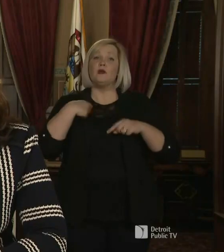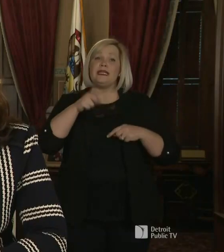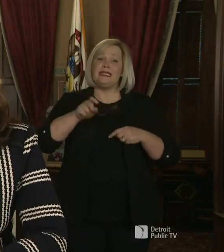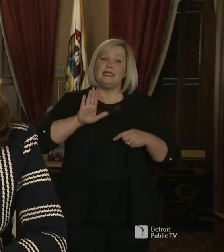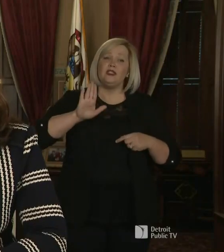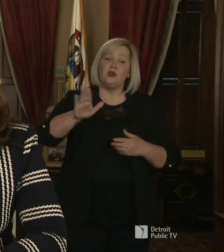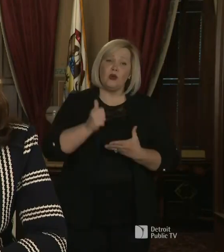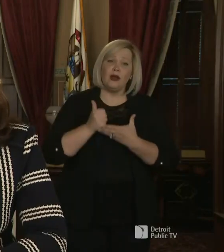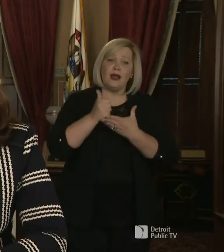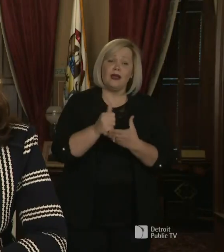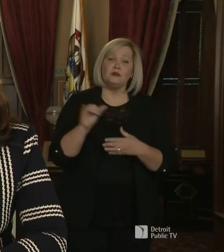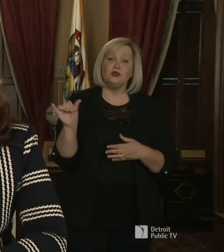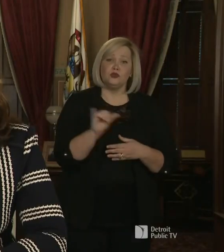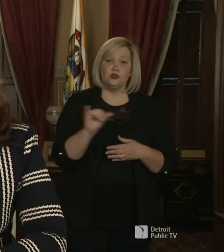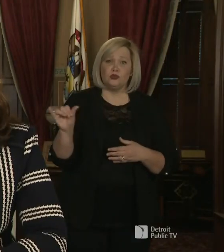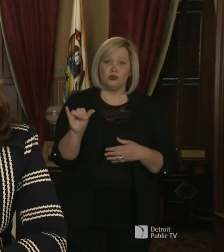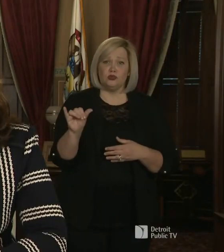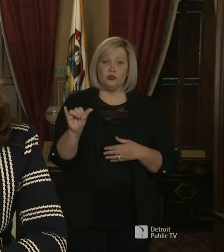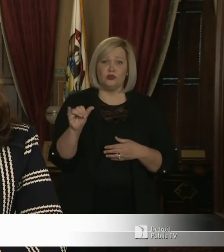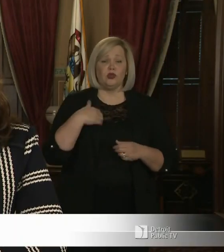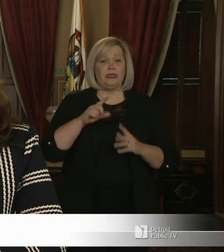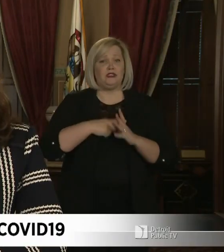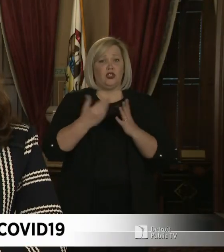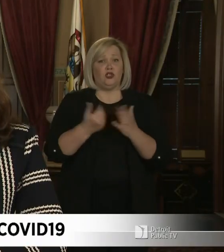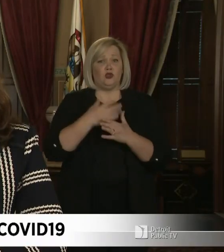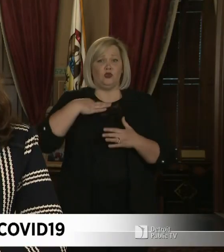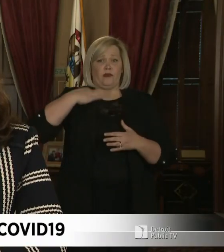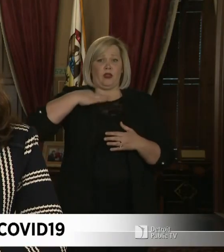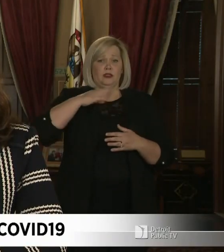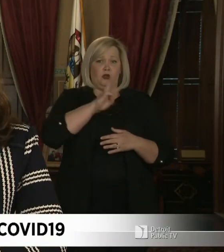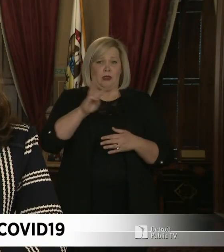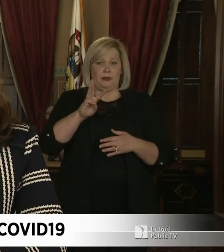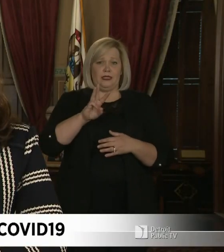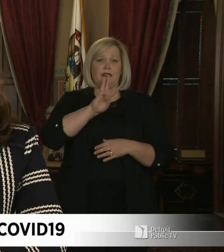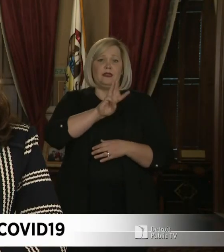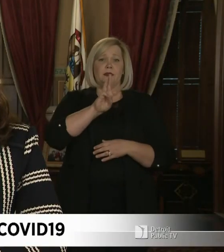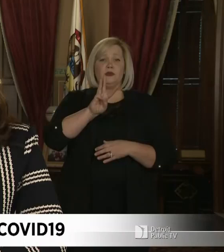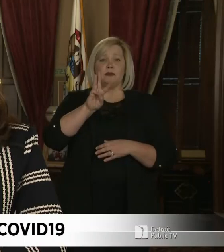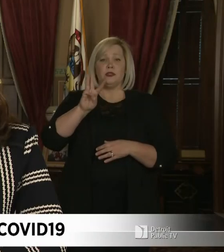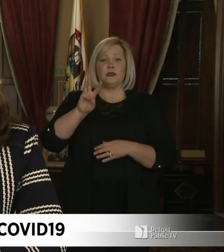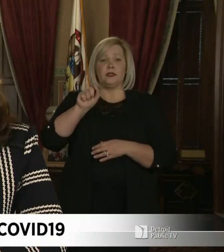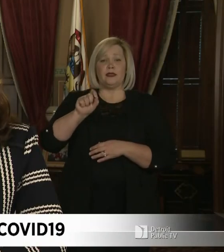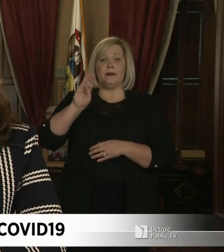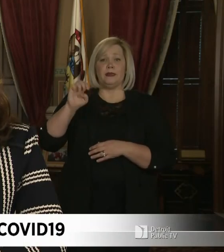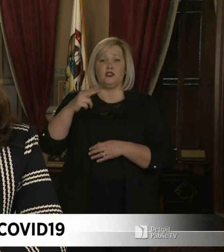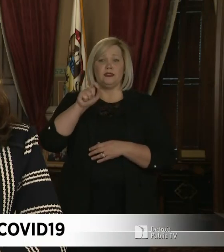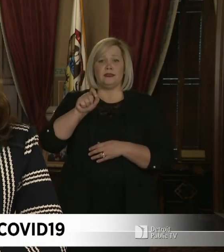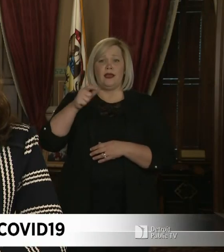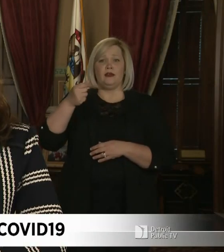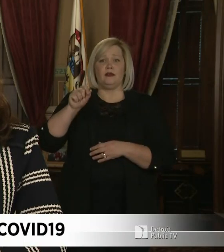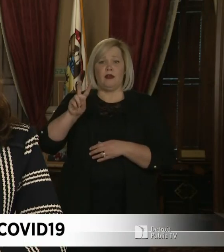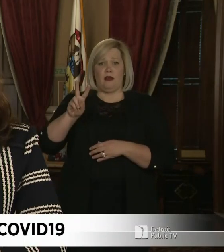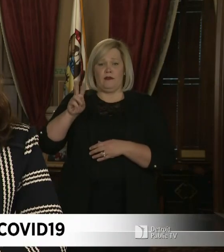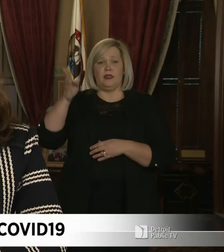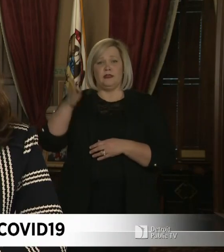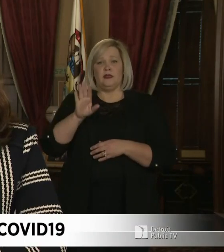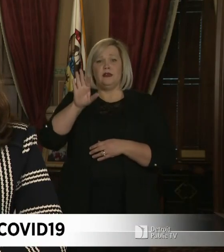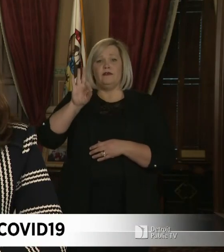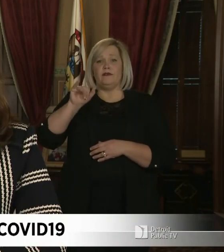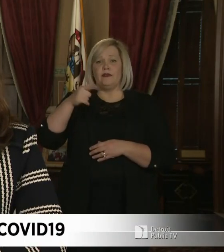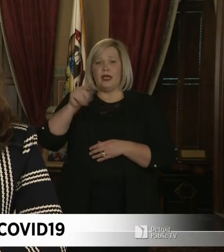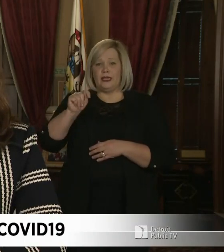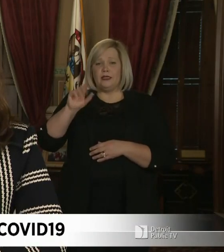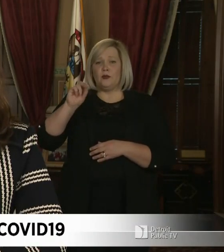has launched a new volunteer website at www.michigan.gov forward slash fight COVID-19